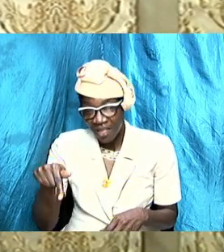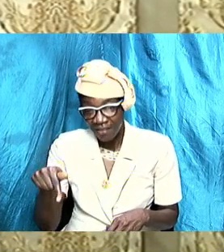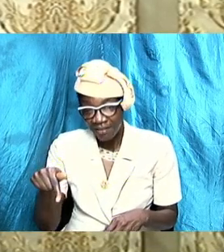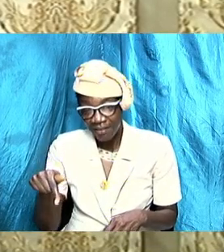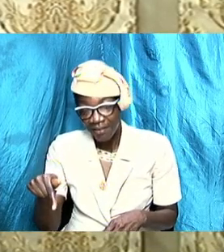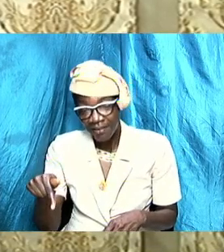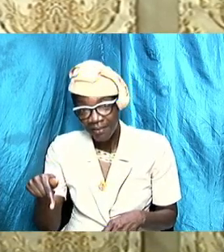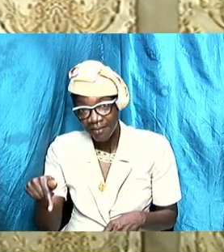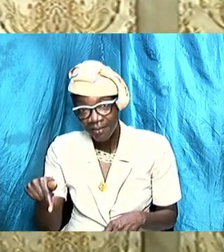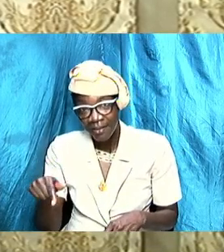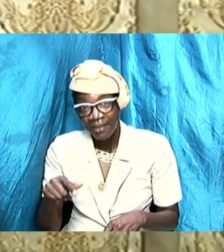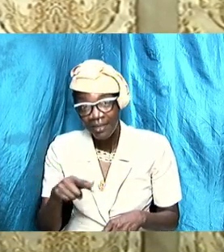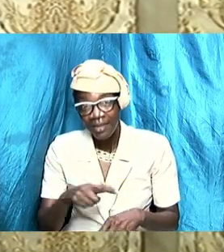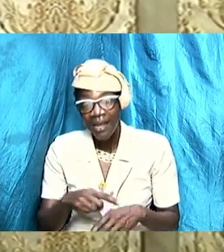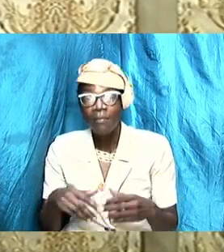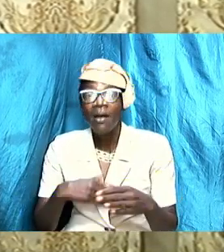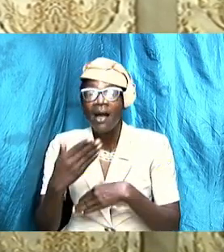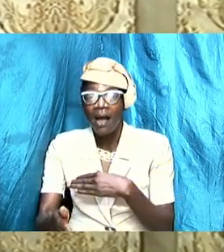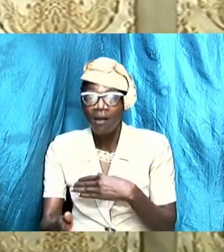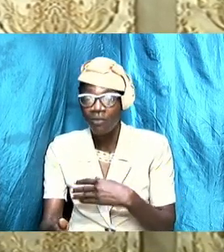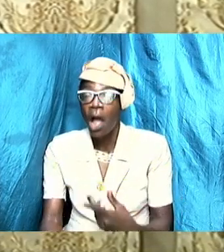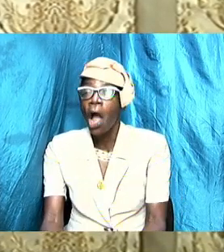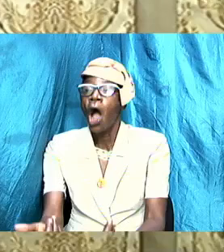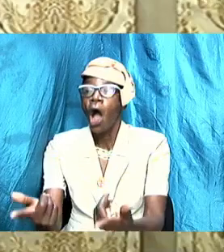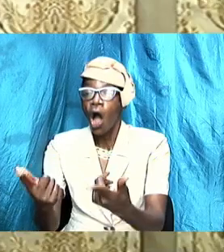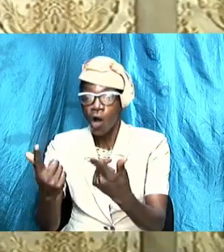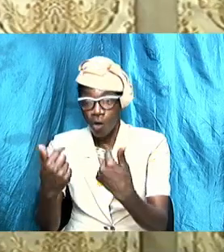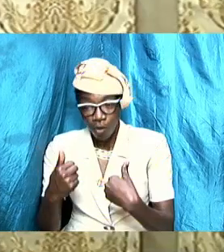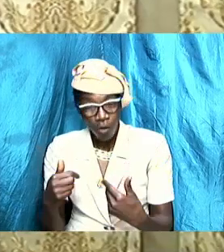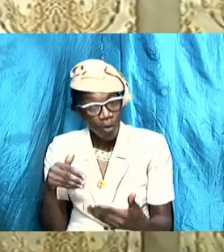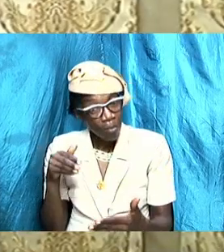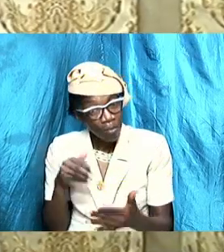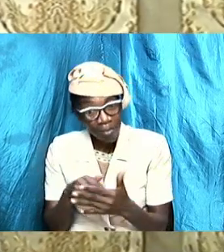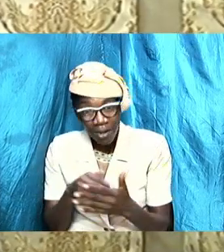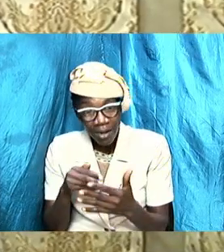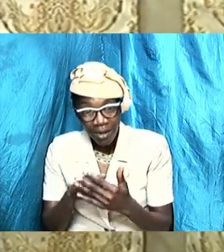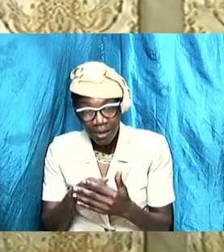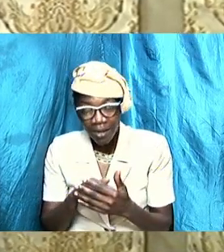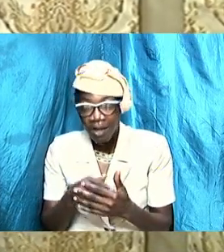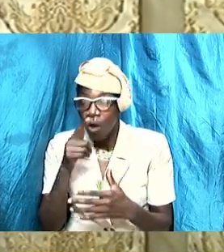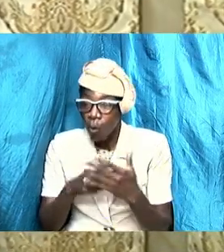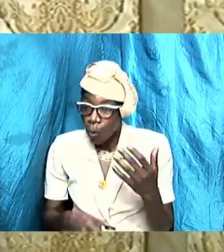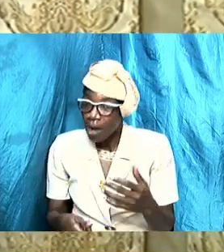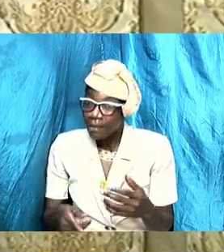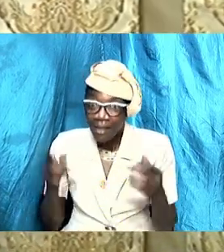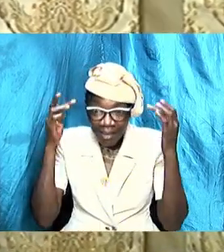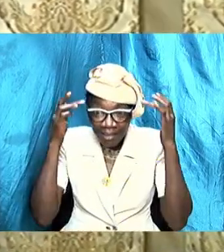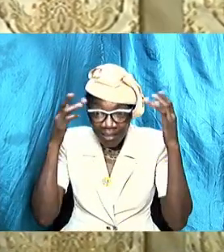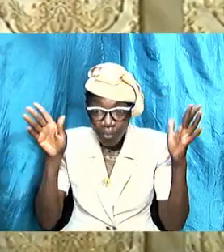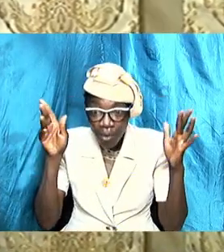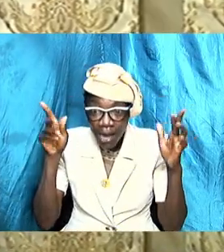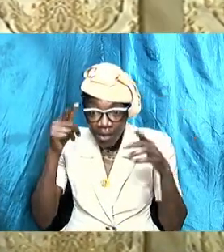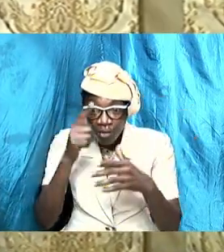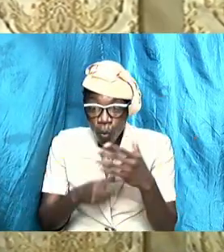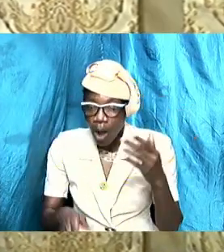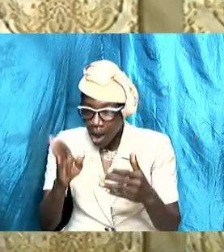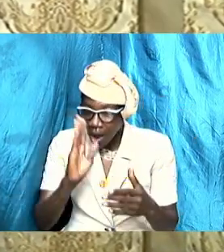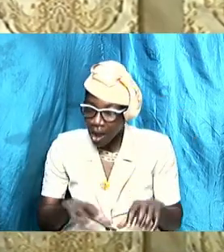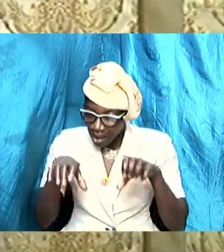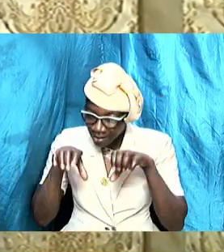after a restoration. You would be surprised at what God can do. And God's Word